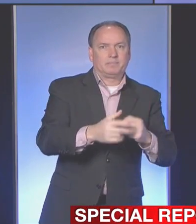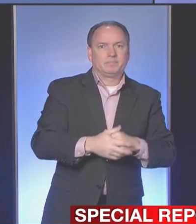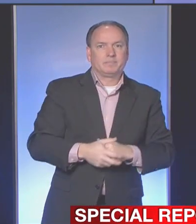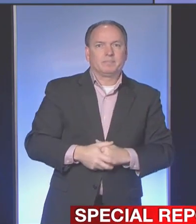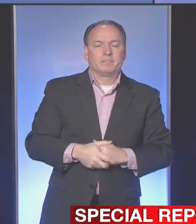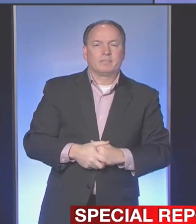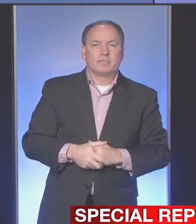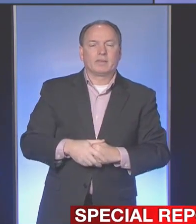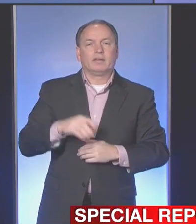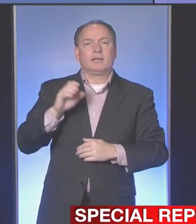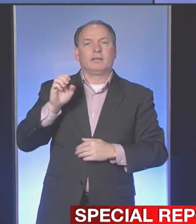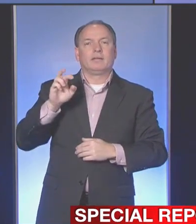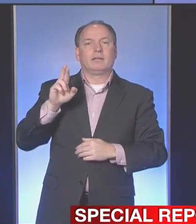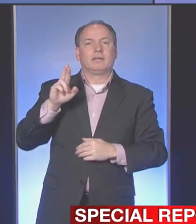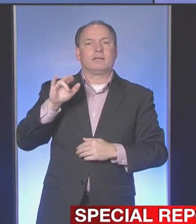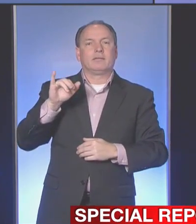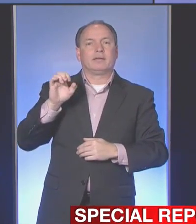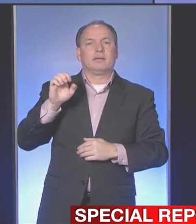Hearing news now.